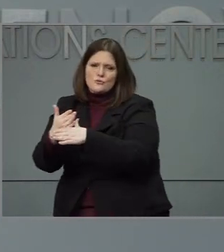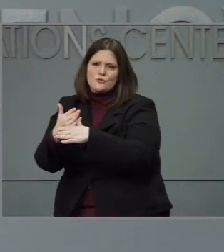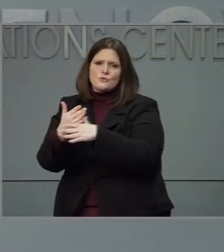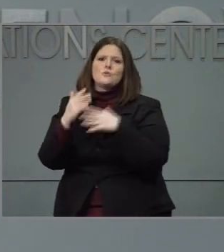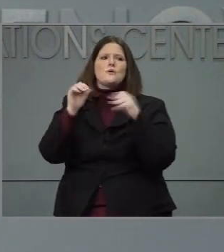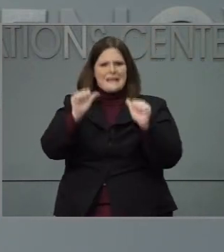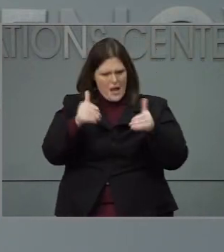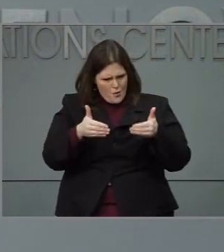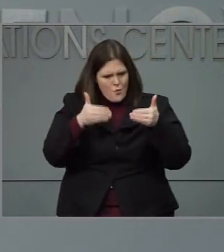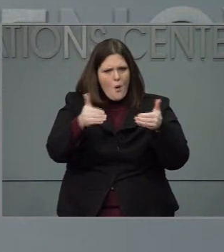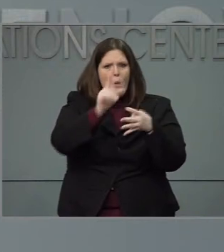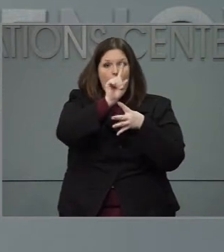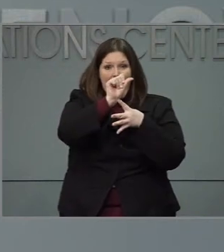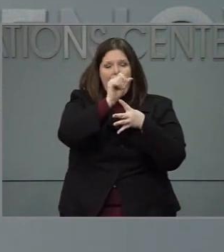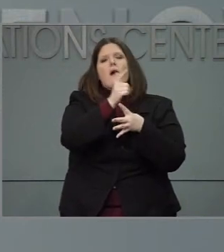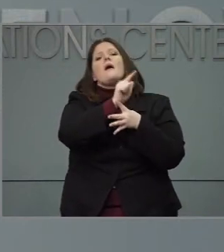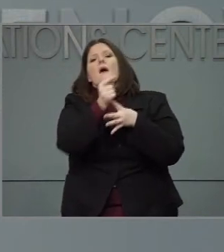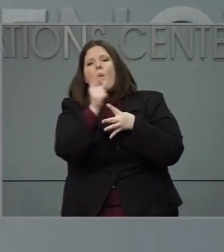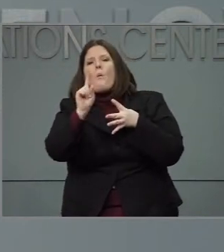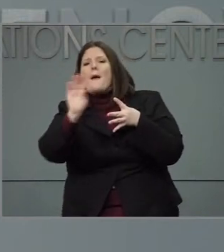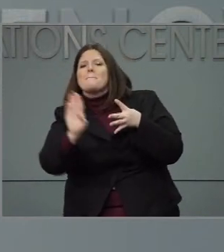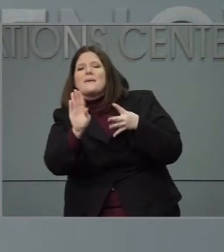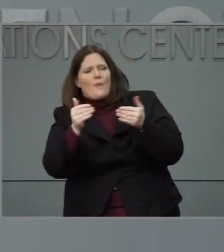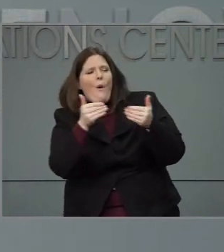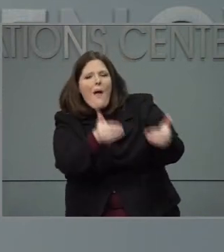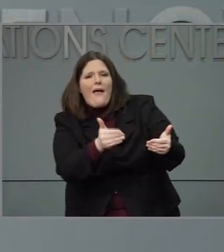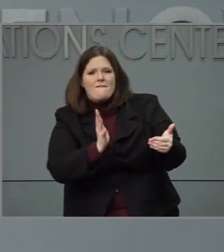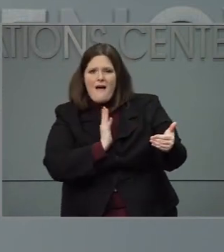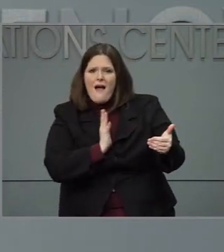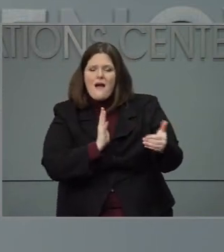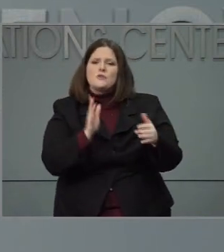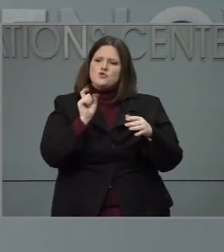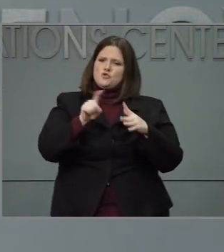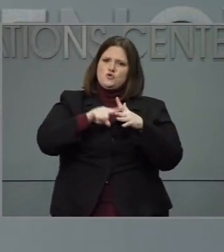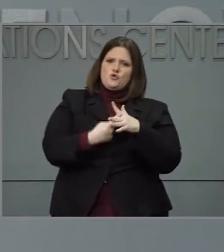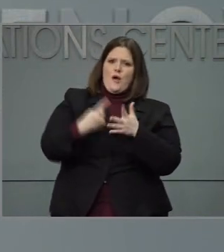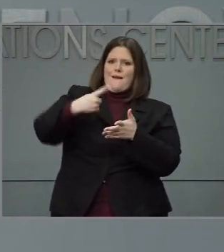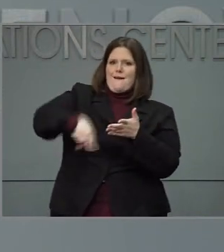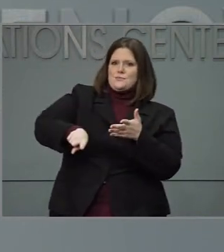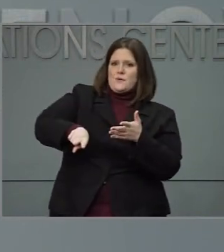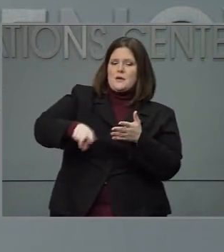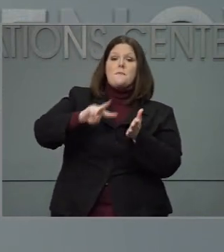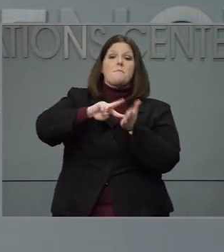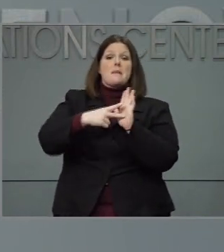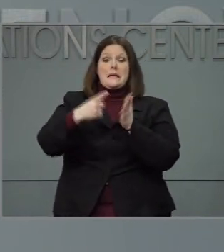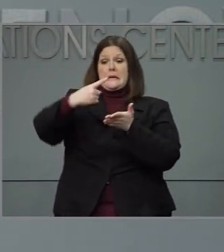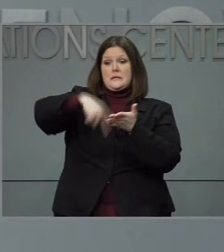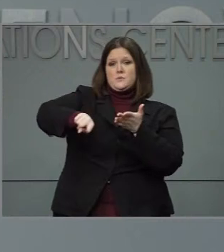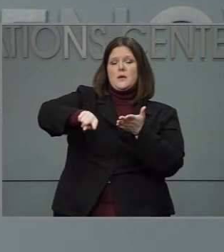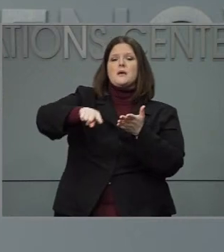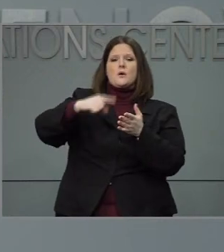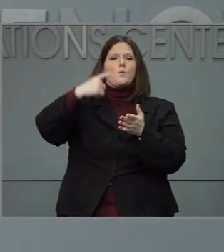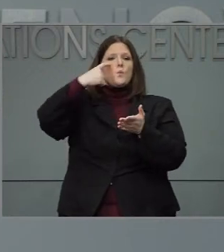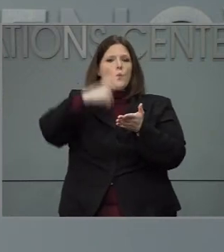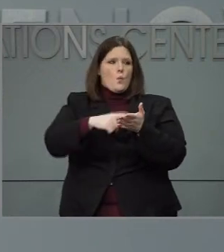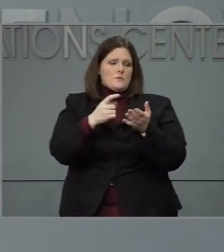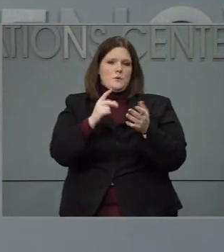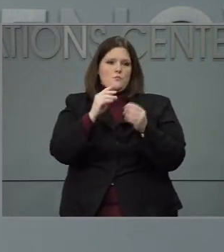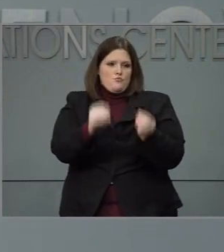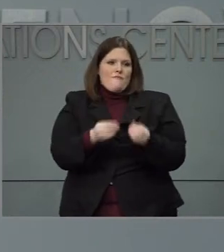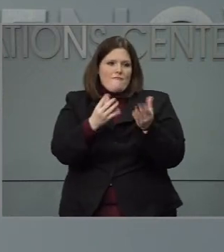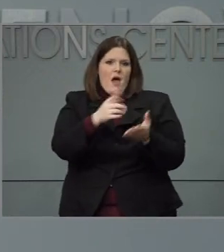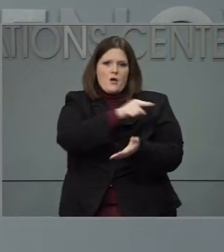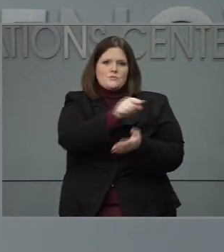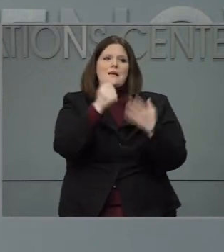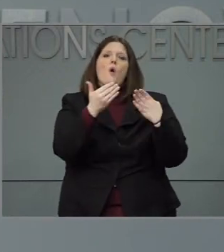1B, and that will start happening as of next week. And so starting next week, we expect a number of providers to be able to move